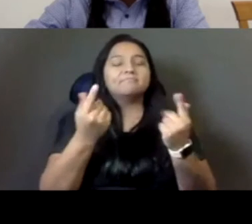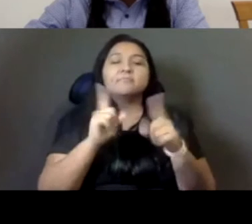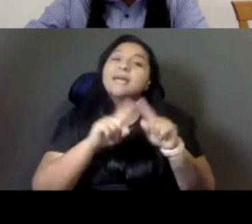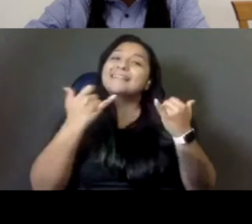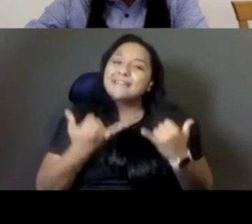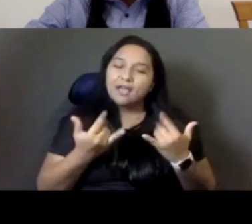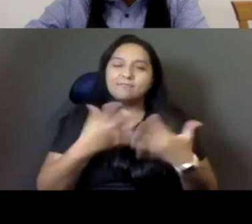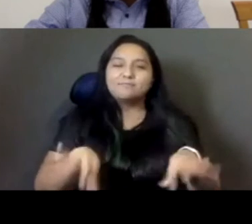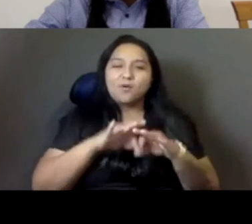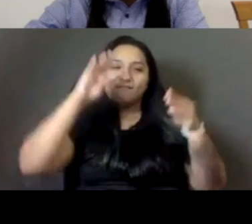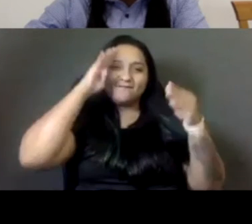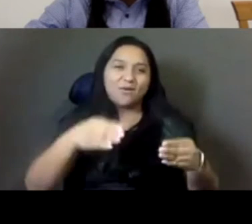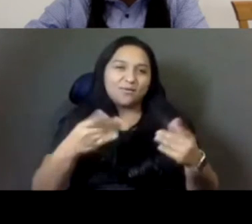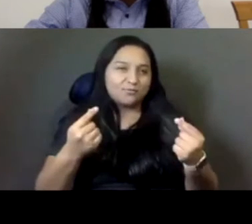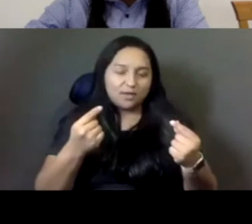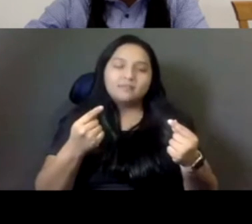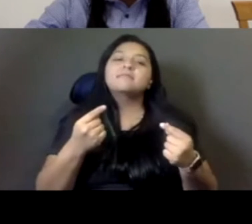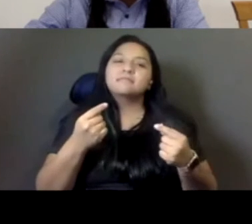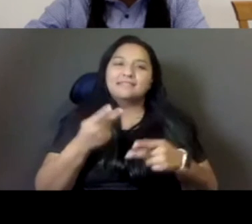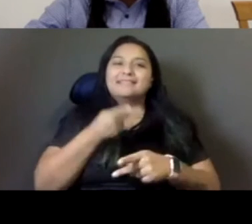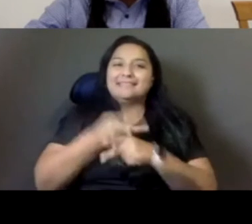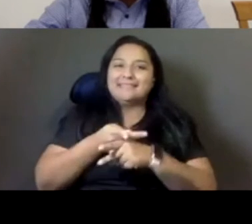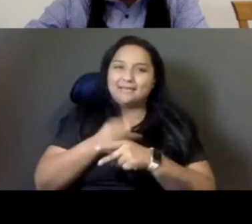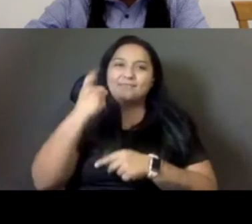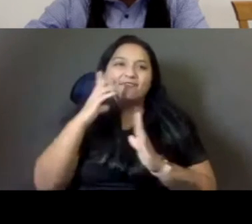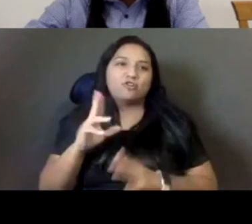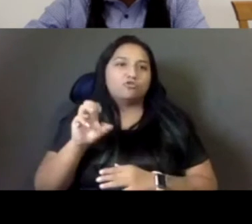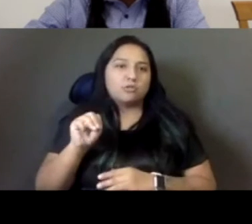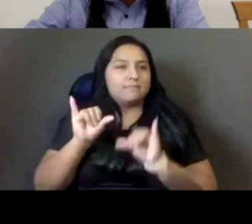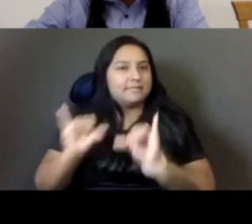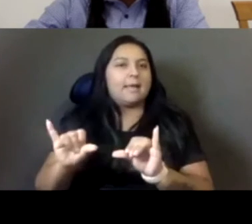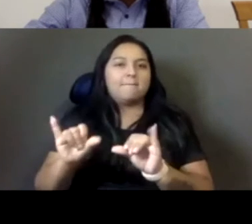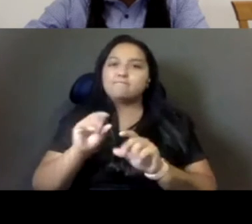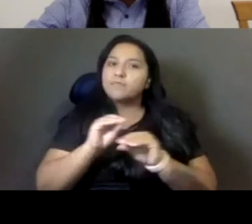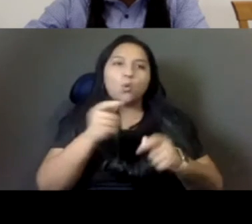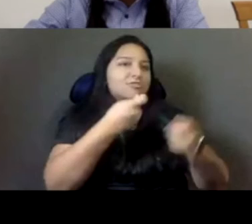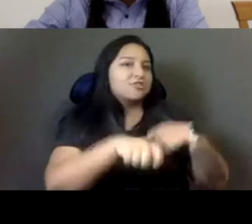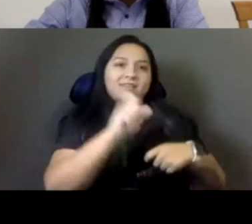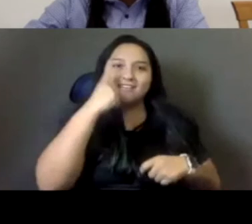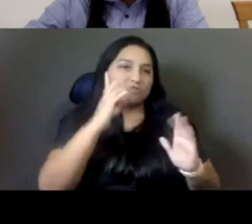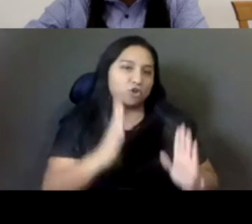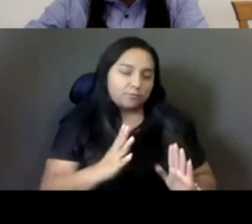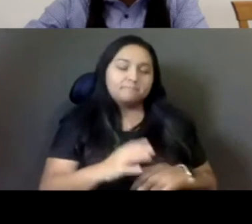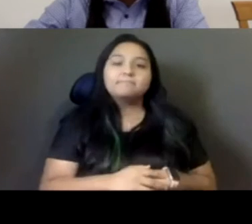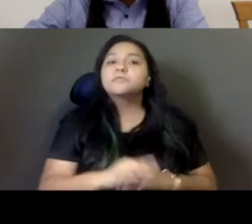is to keep governor Newsom in office and defeat this, uh, this recall. So thank you so much for joining us tonight. Um,